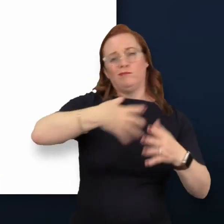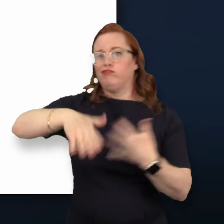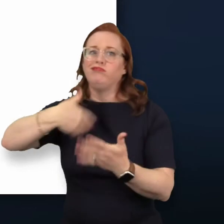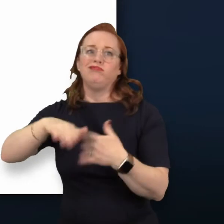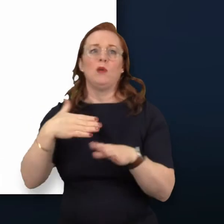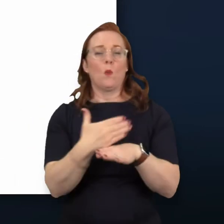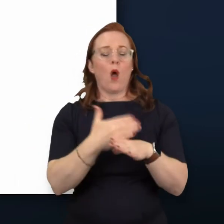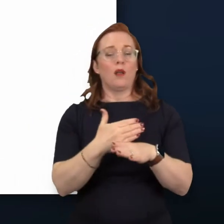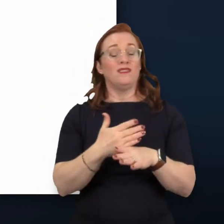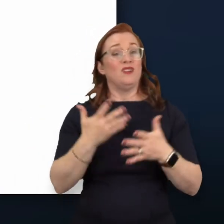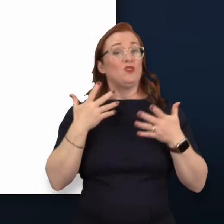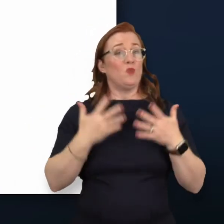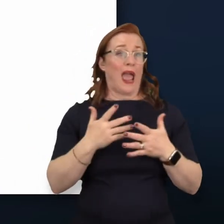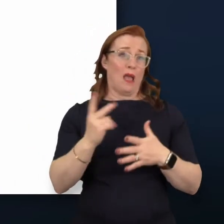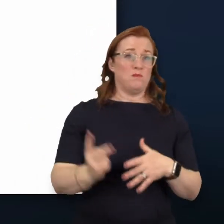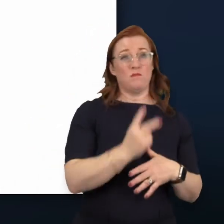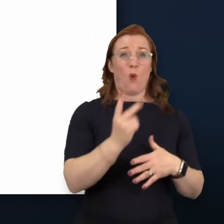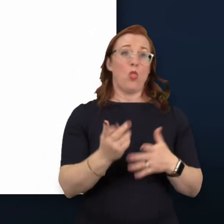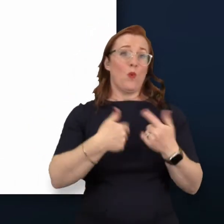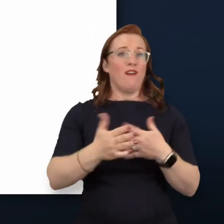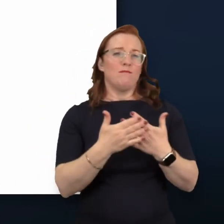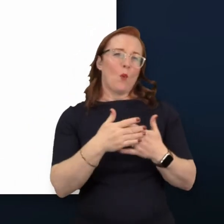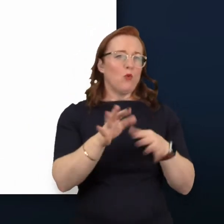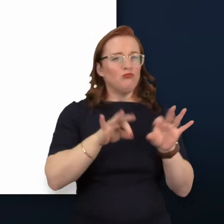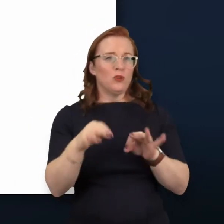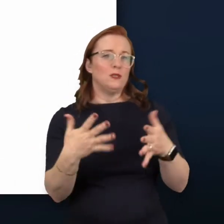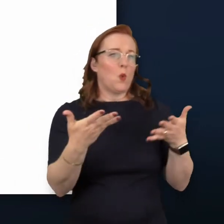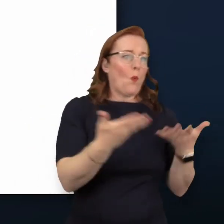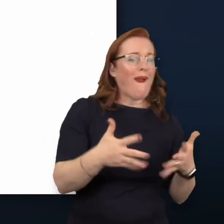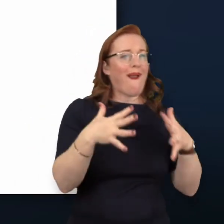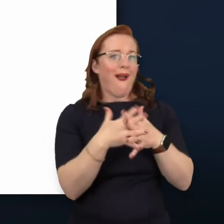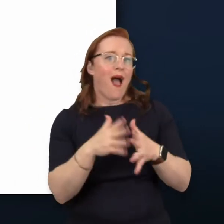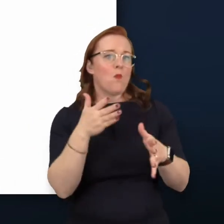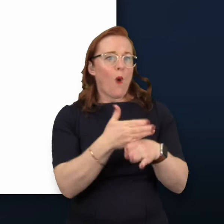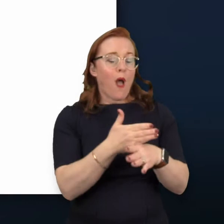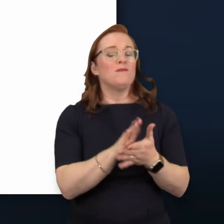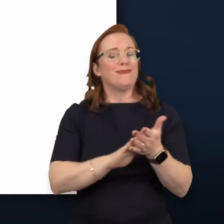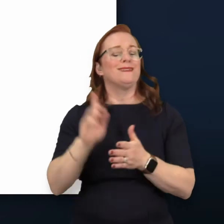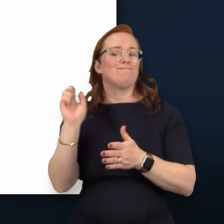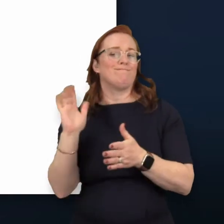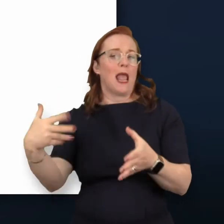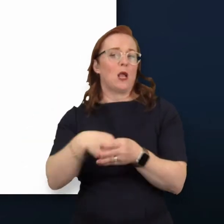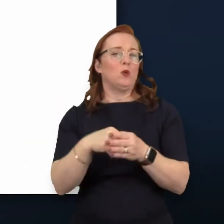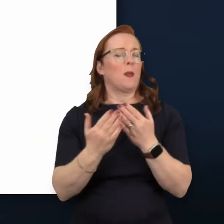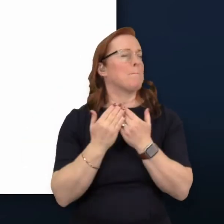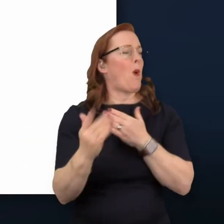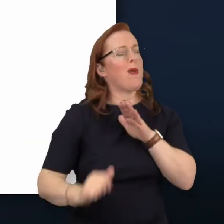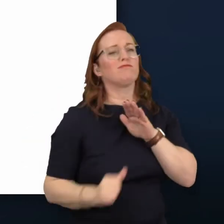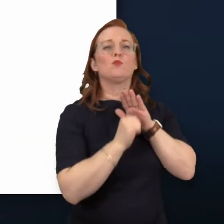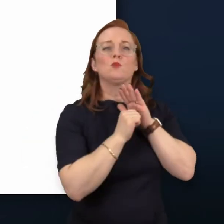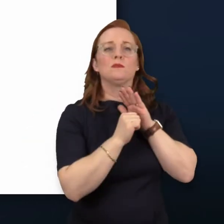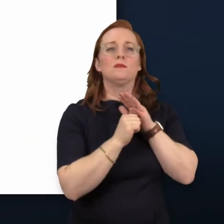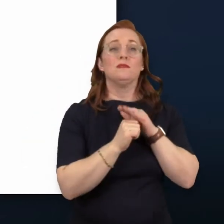over where we work and how we work, inclusion becomes even more important. This is a tremendous